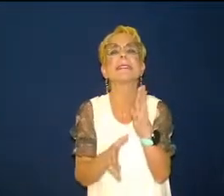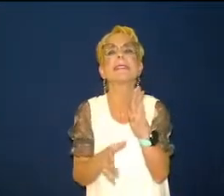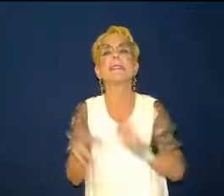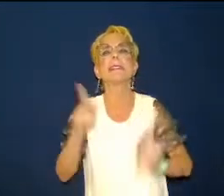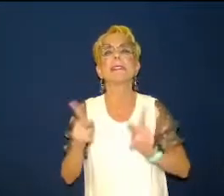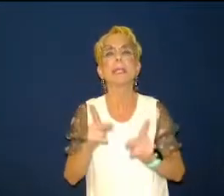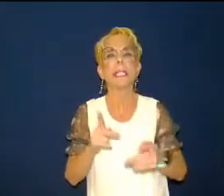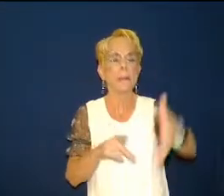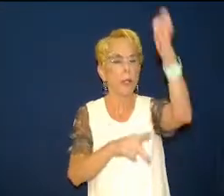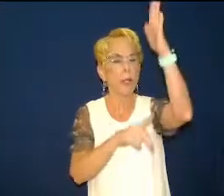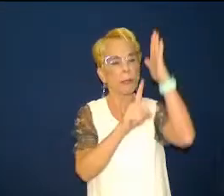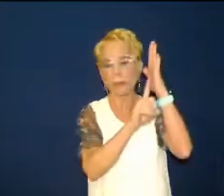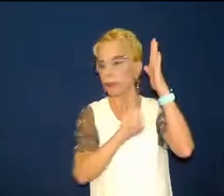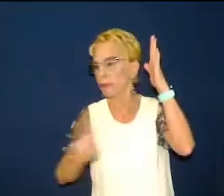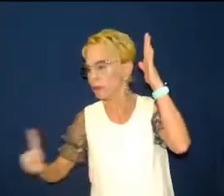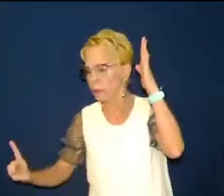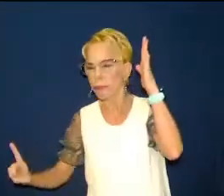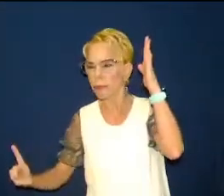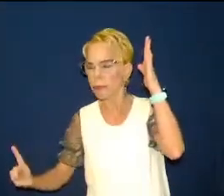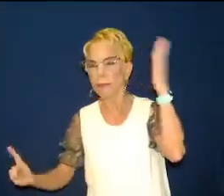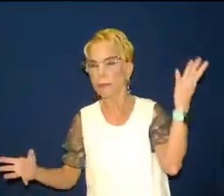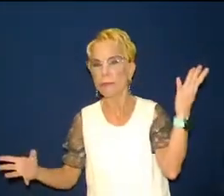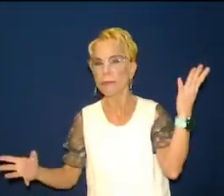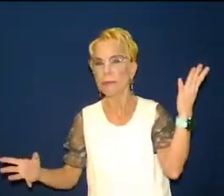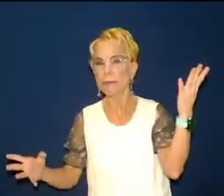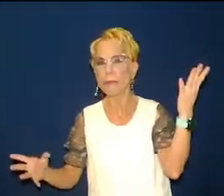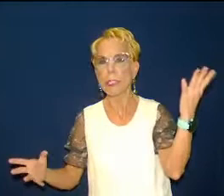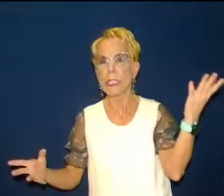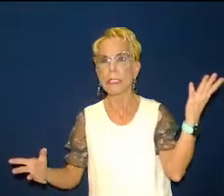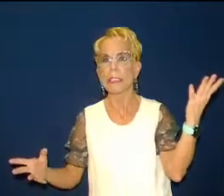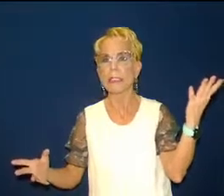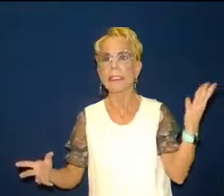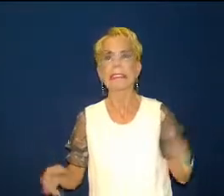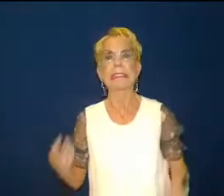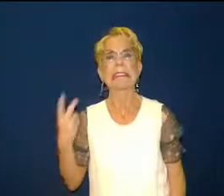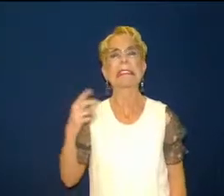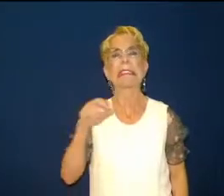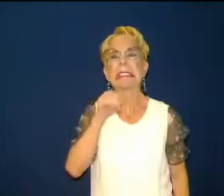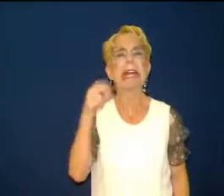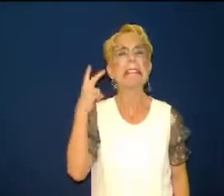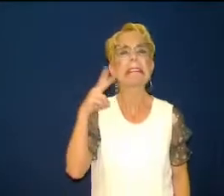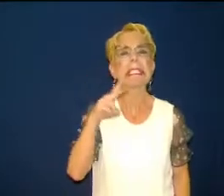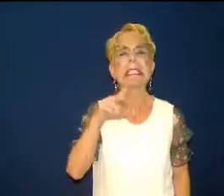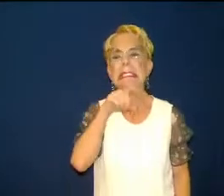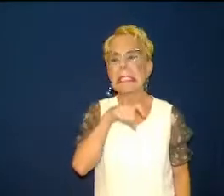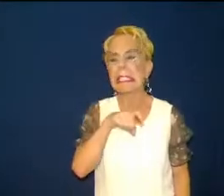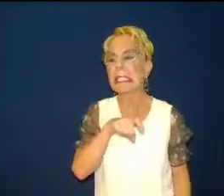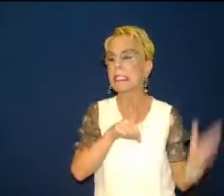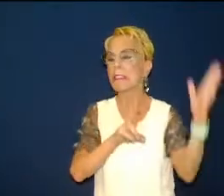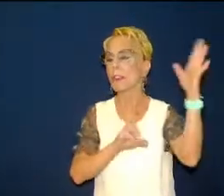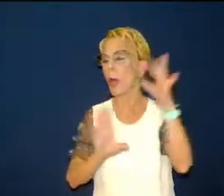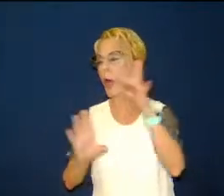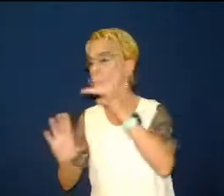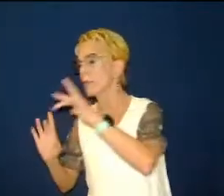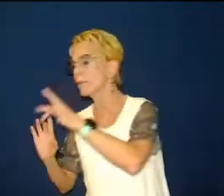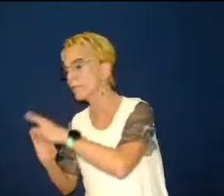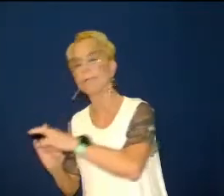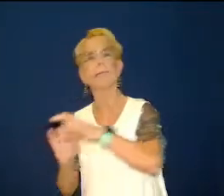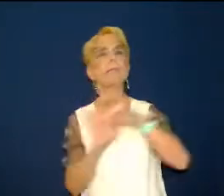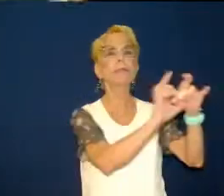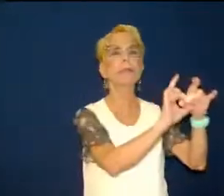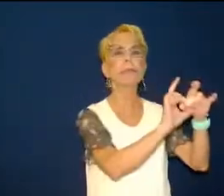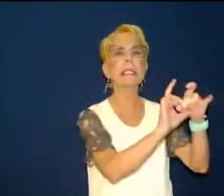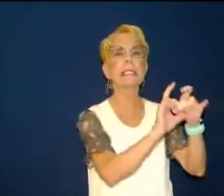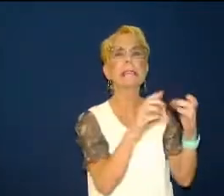love for unsaved people people that are dying and not going to purgatory they're going to hell when they die that's the only two options heaven or hell